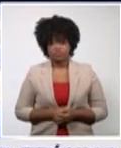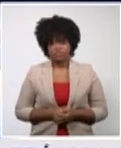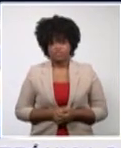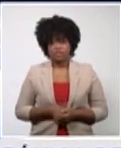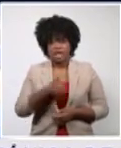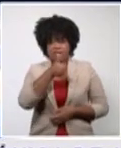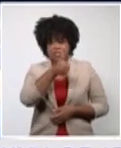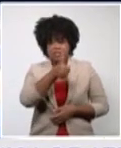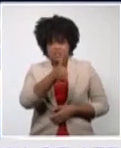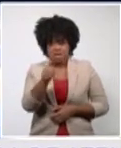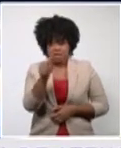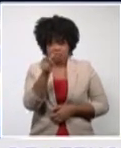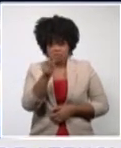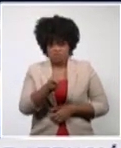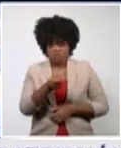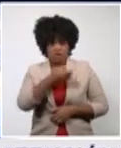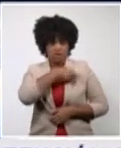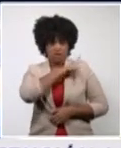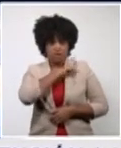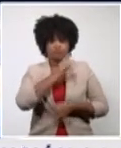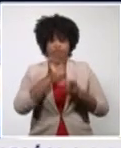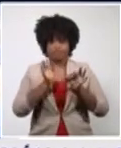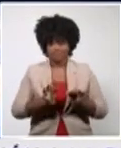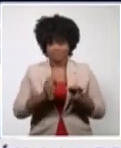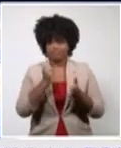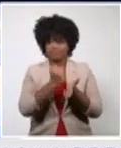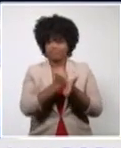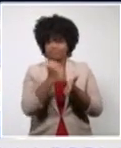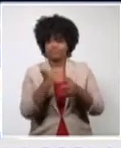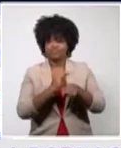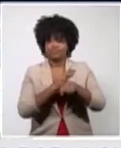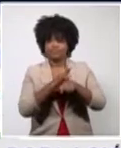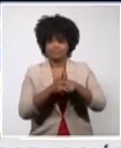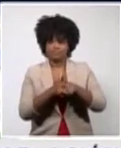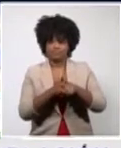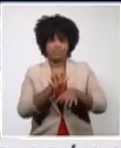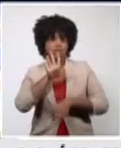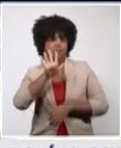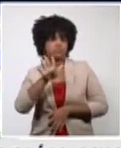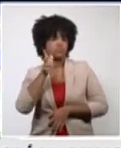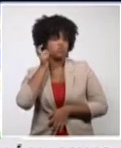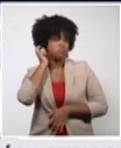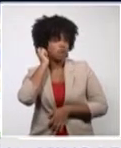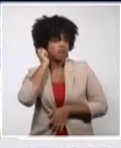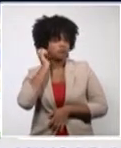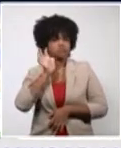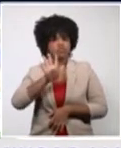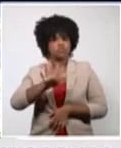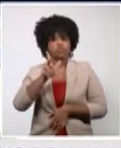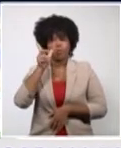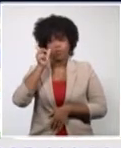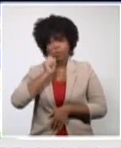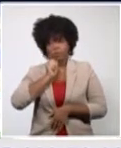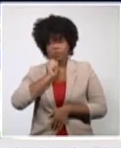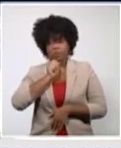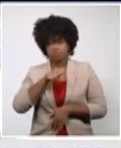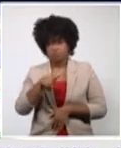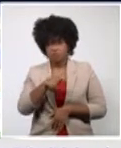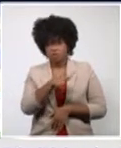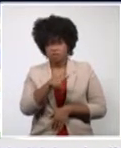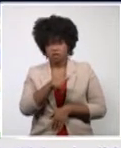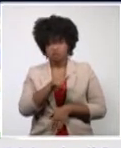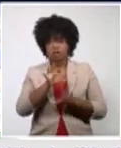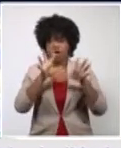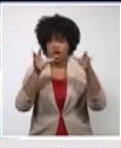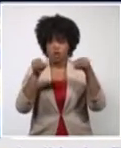Of the 10 cases that were diagnosed yesterday, we are at a par with five female and five male cases. And